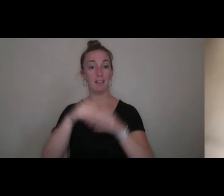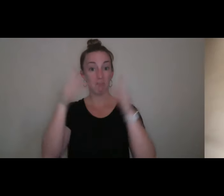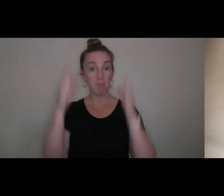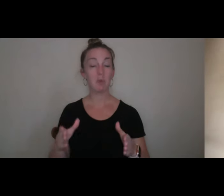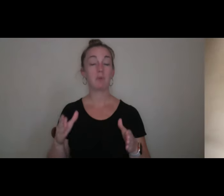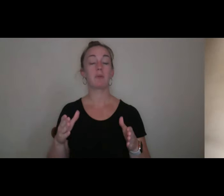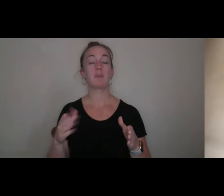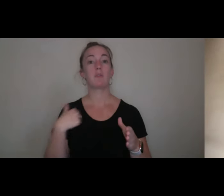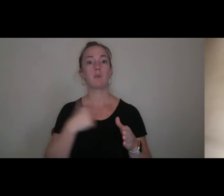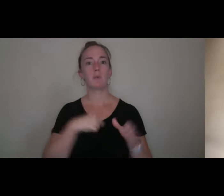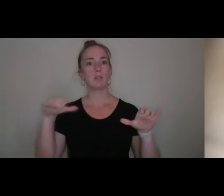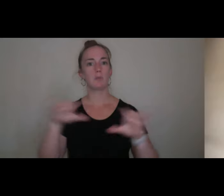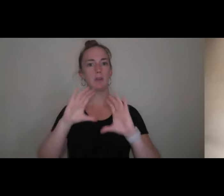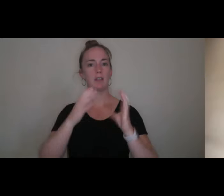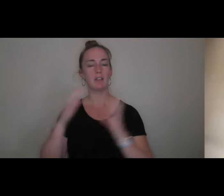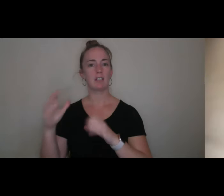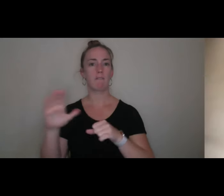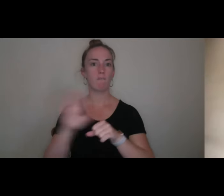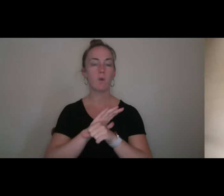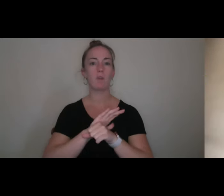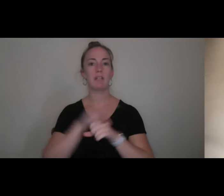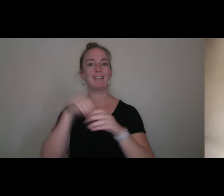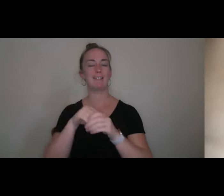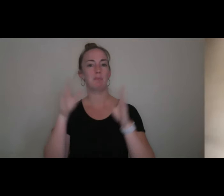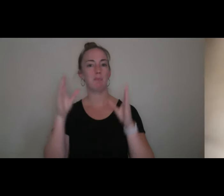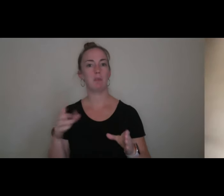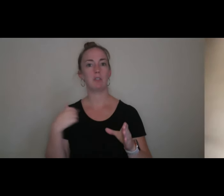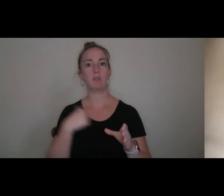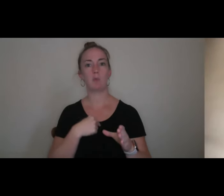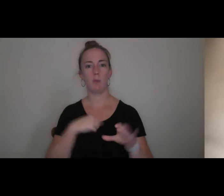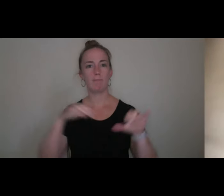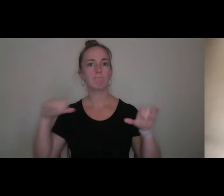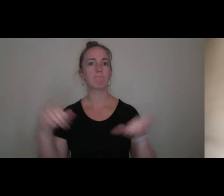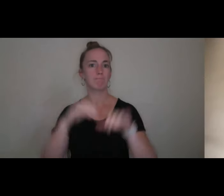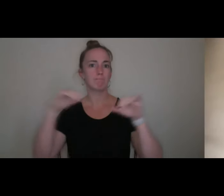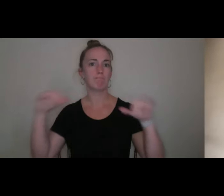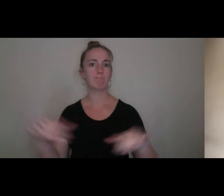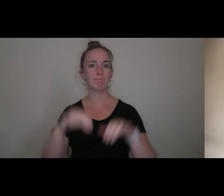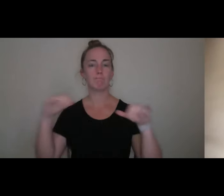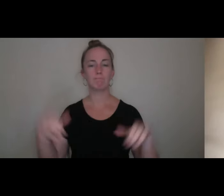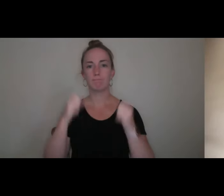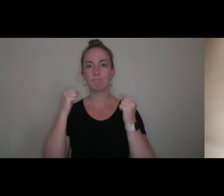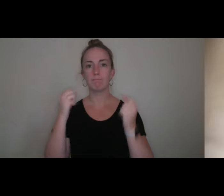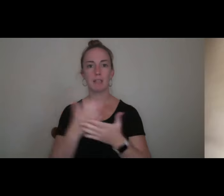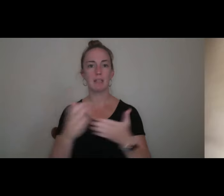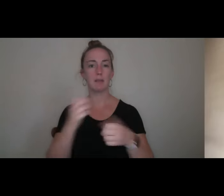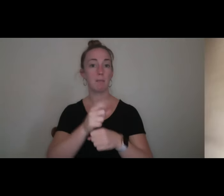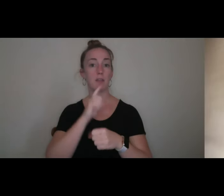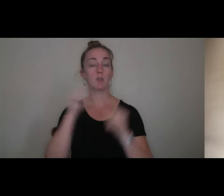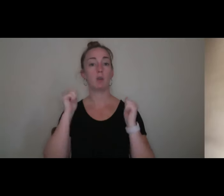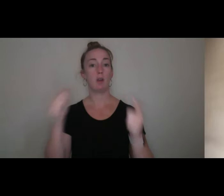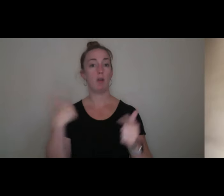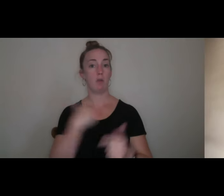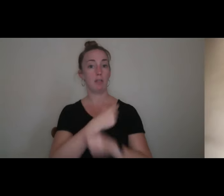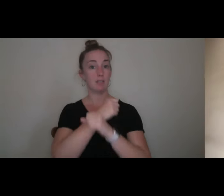We're doing classes fully in person. We've taken a lot of measures to ensure everyone is safe and